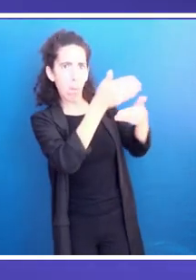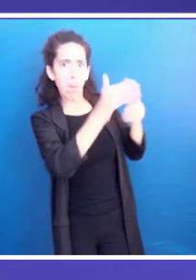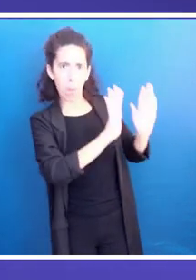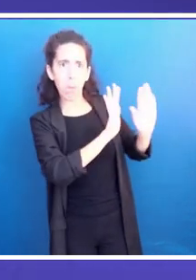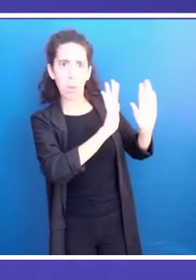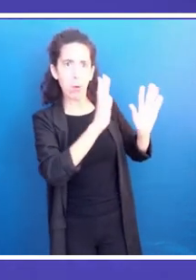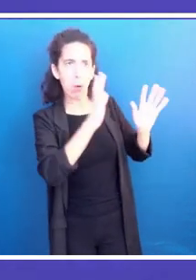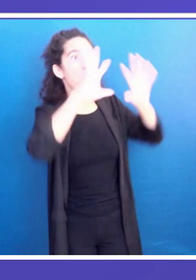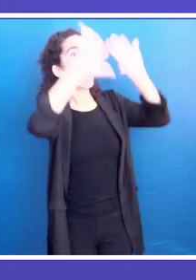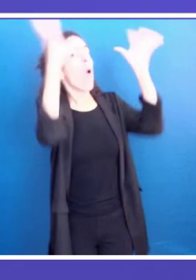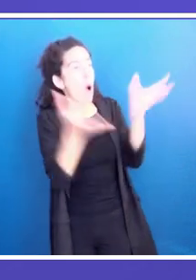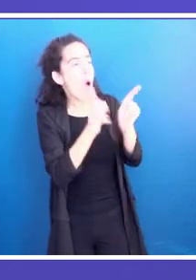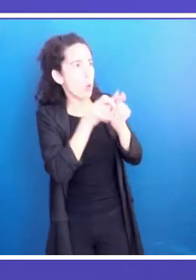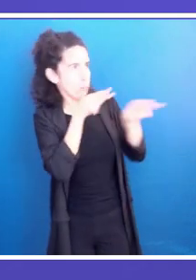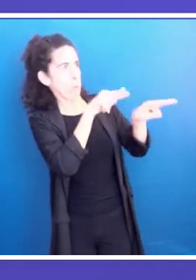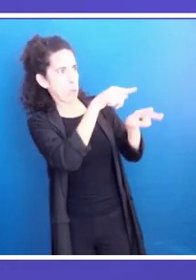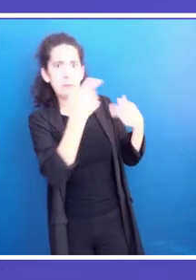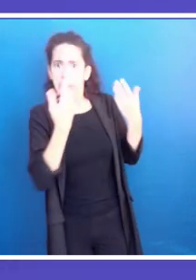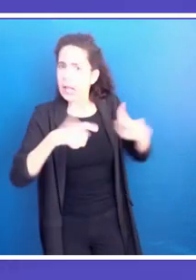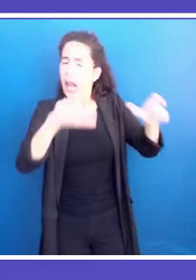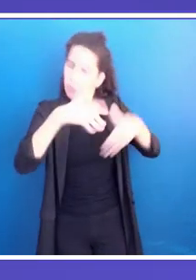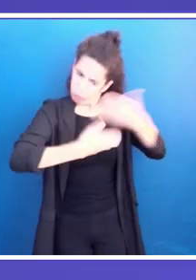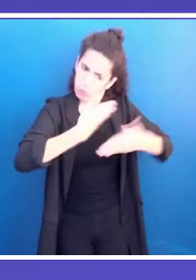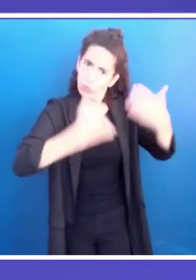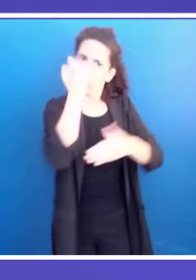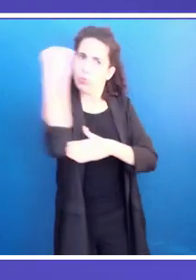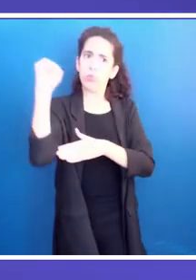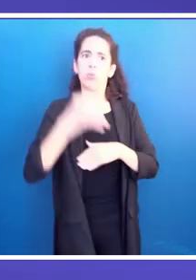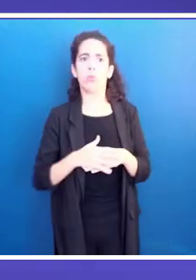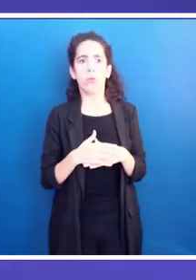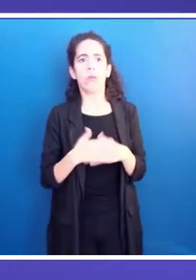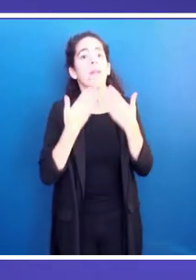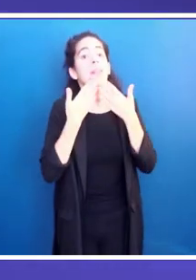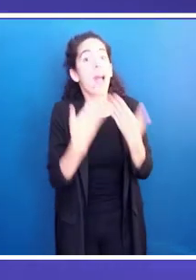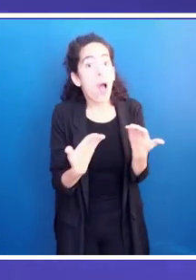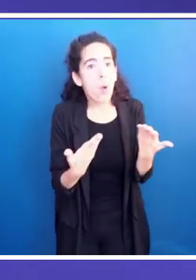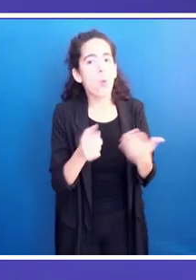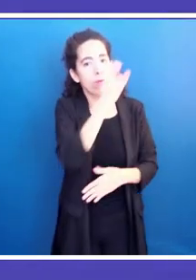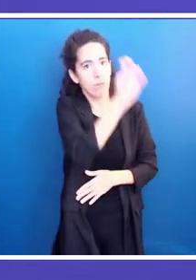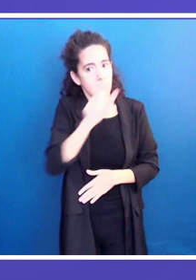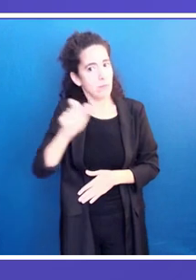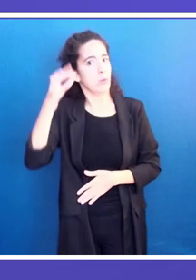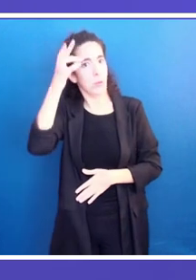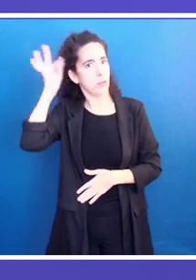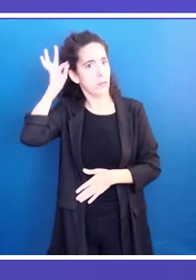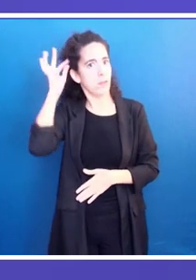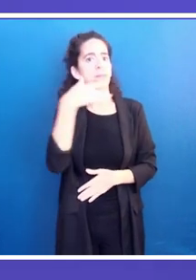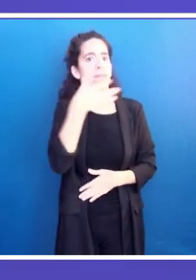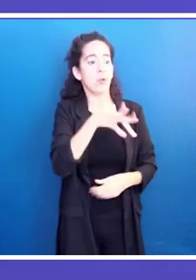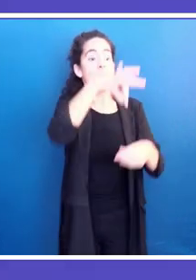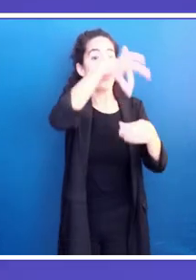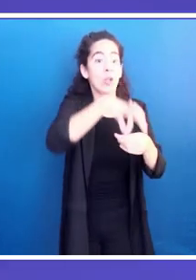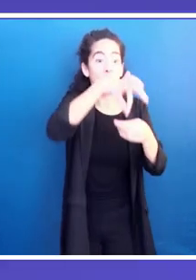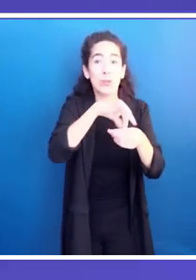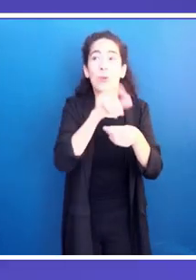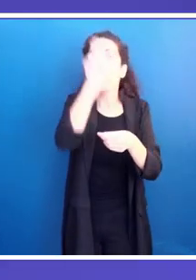where we see a woman become a leader for the municipality of the capital. This is definitely a positive